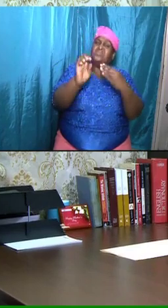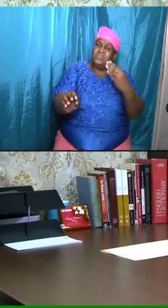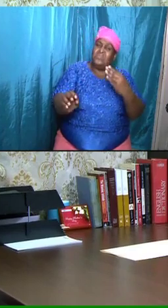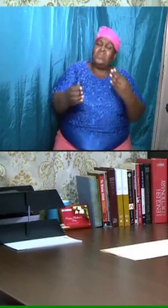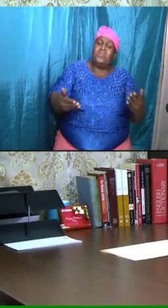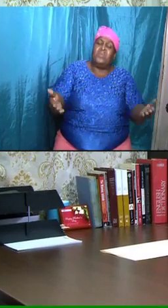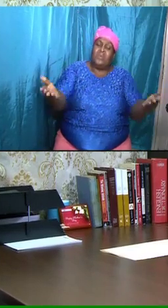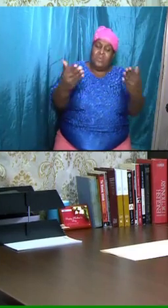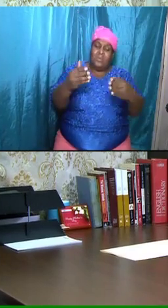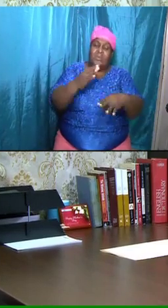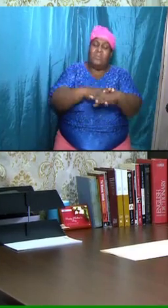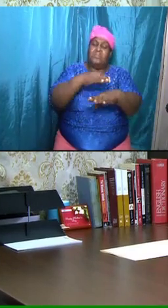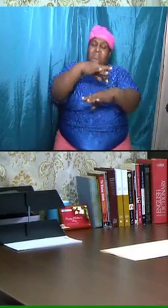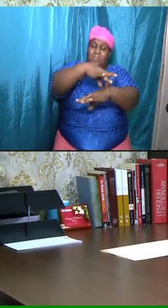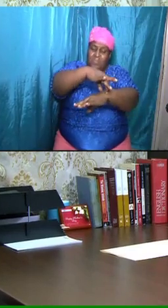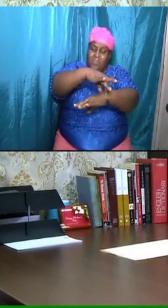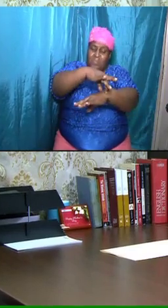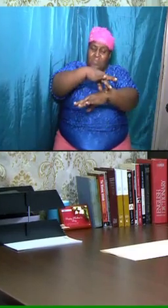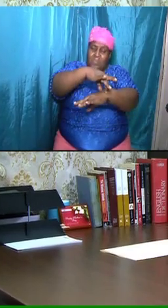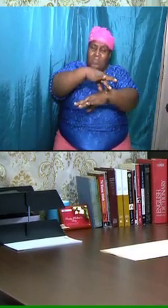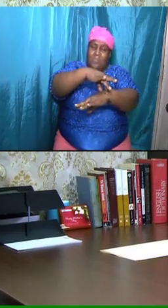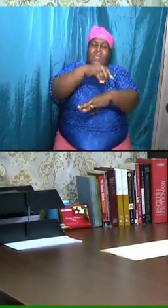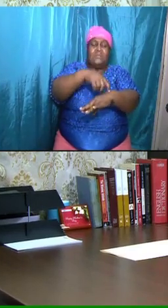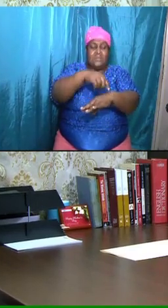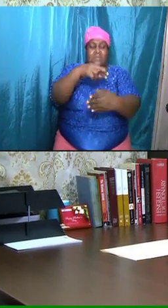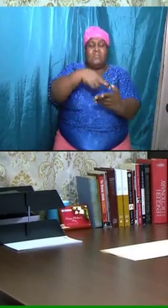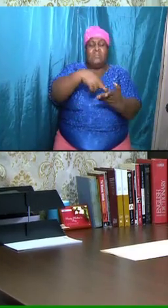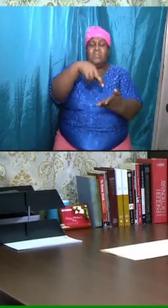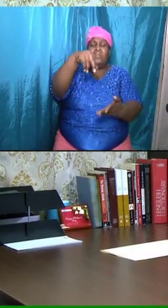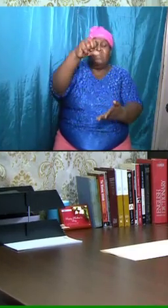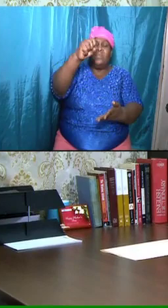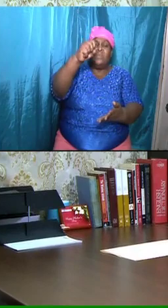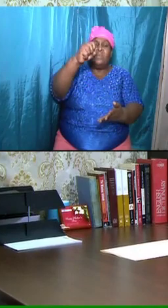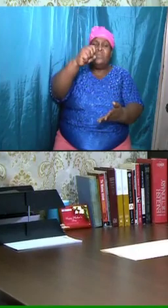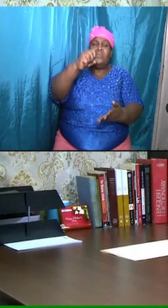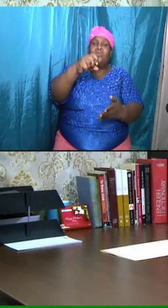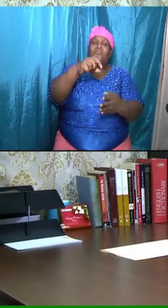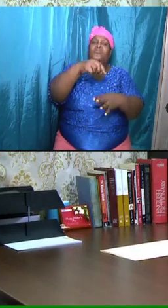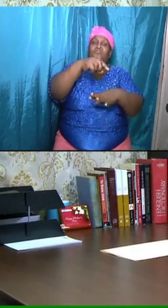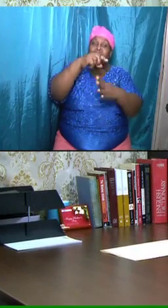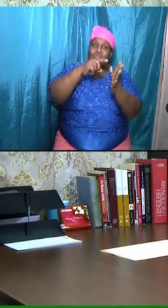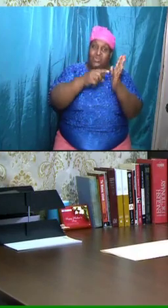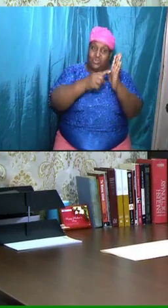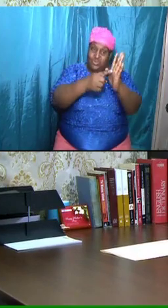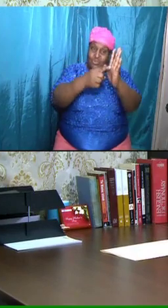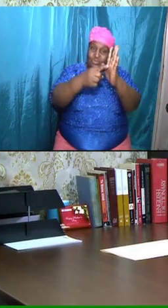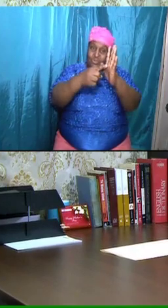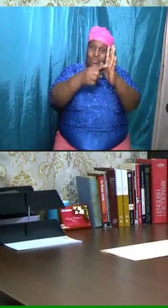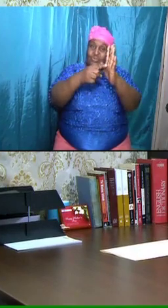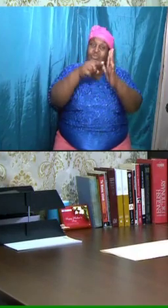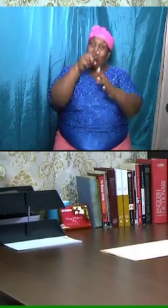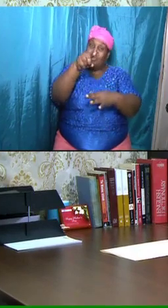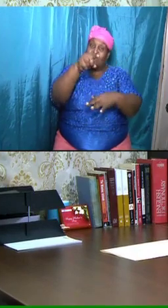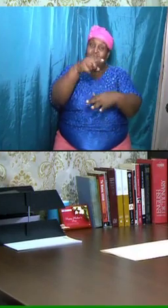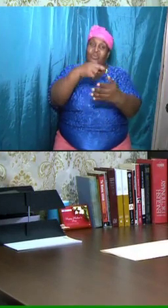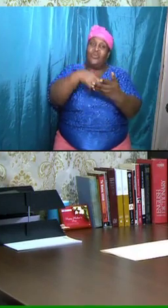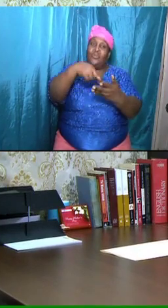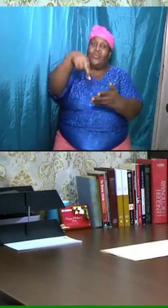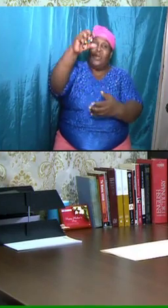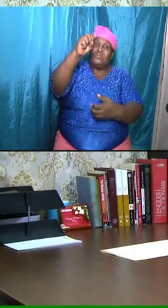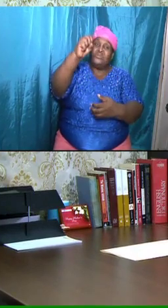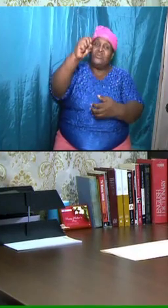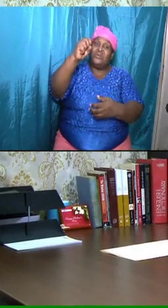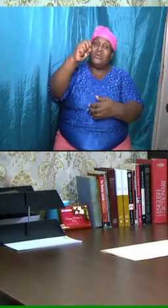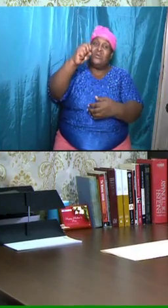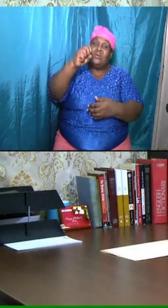the time of the rapture. And so we are going to be showing you the rapture, then what happens after the rapture, which we spoke